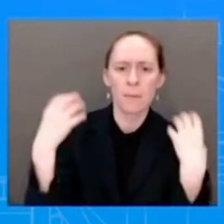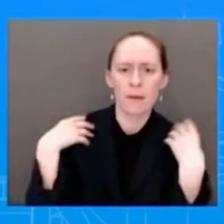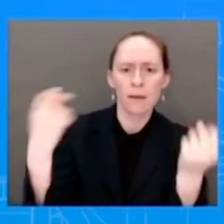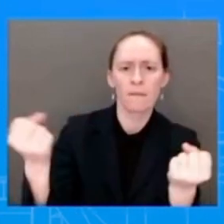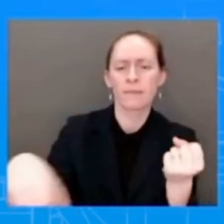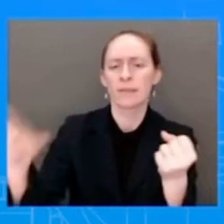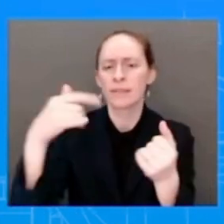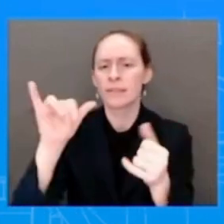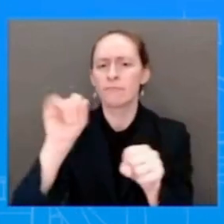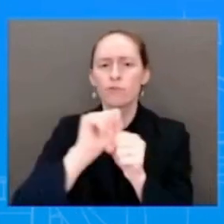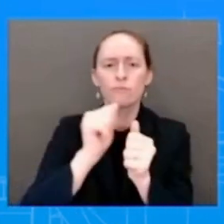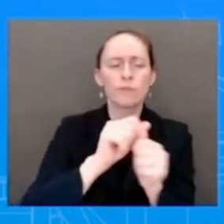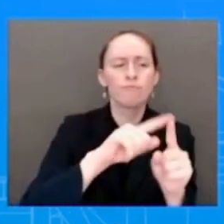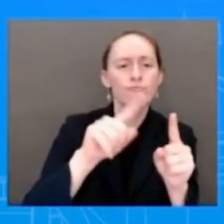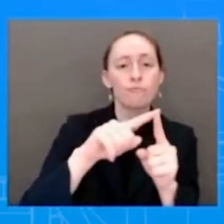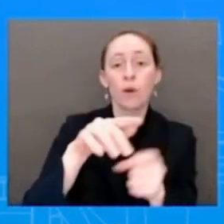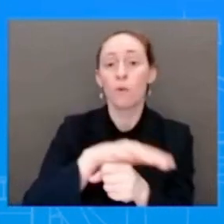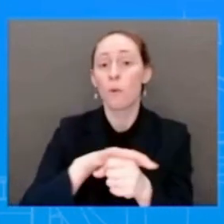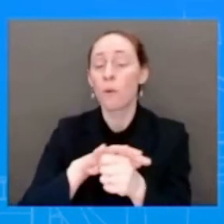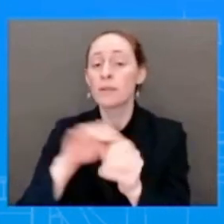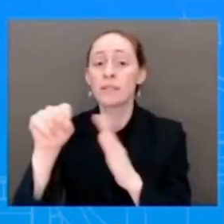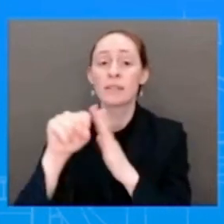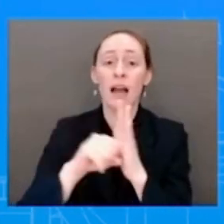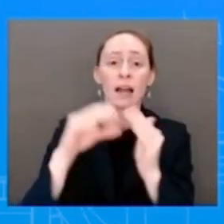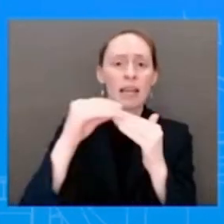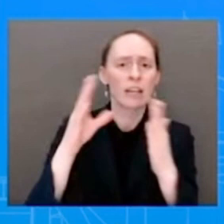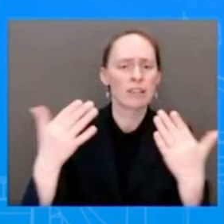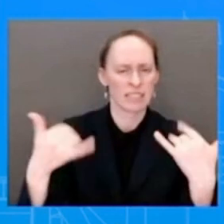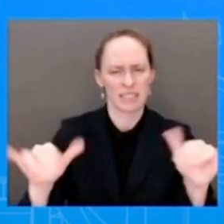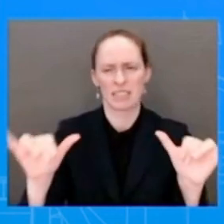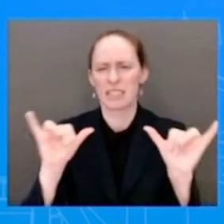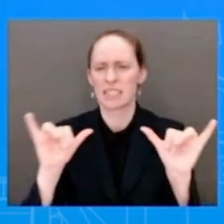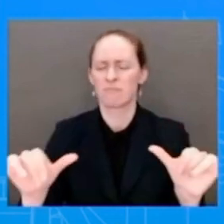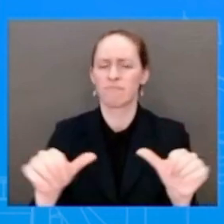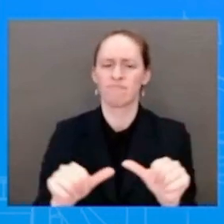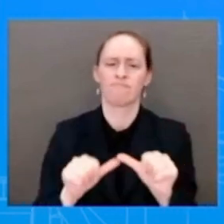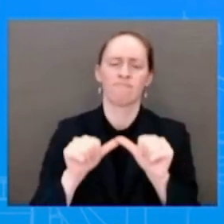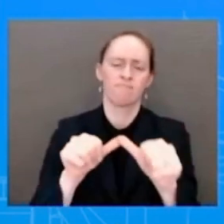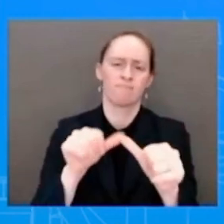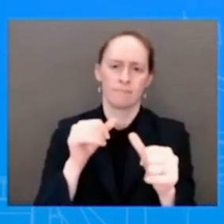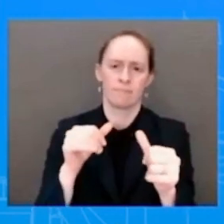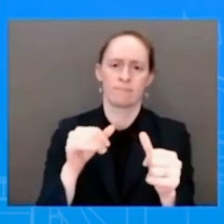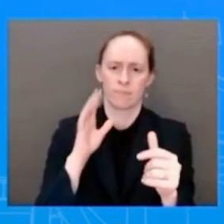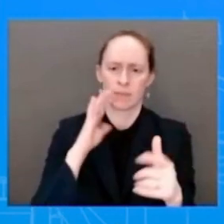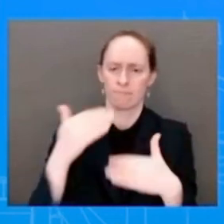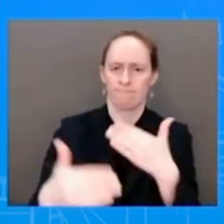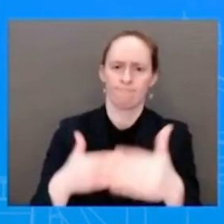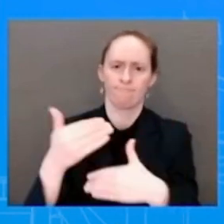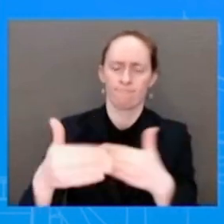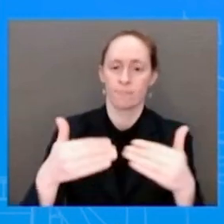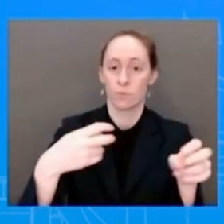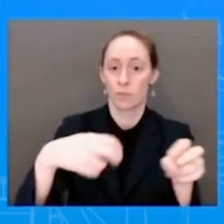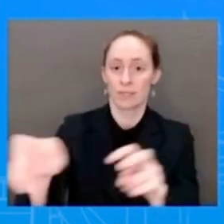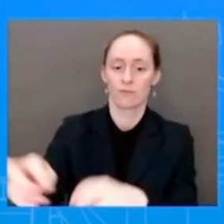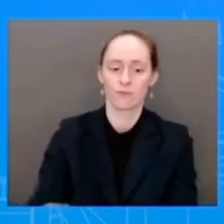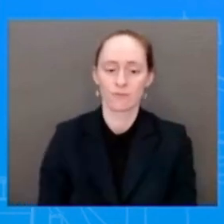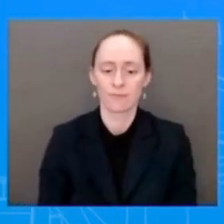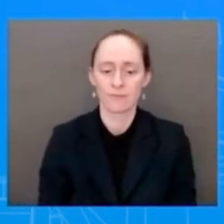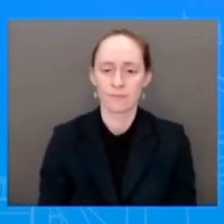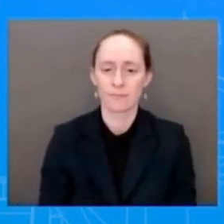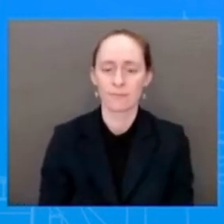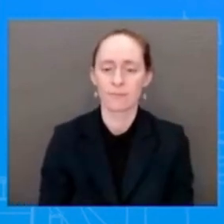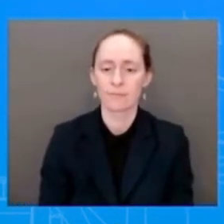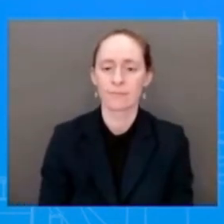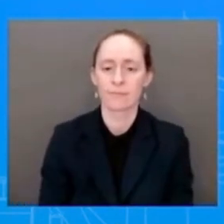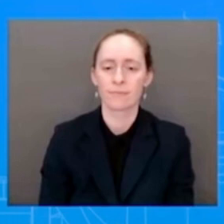part to the process of a smooth transition. And, you know, that said, because of the work that we've done to fight COVID from day one,